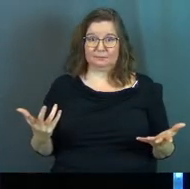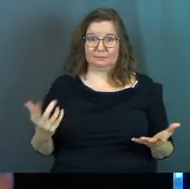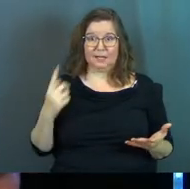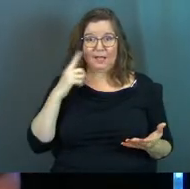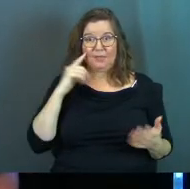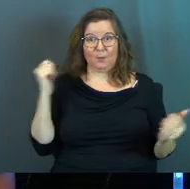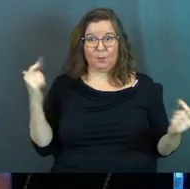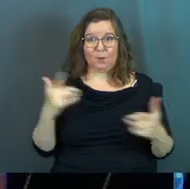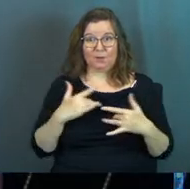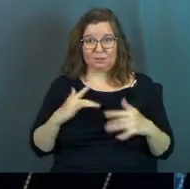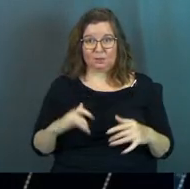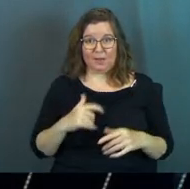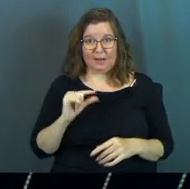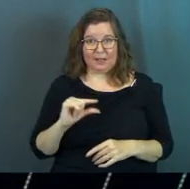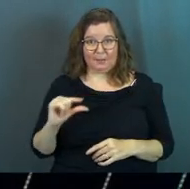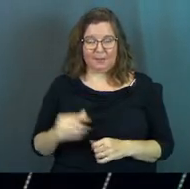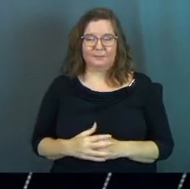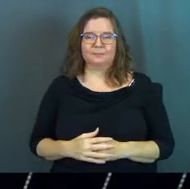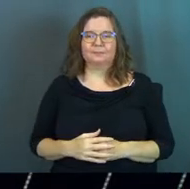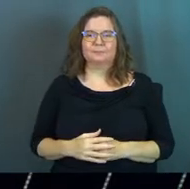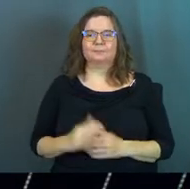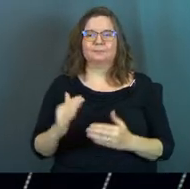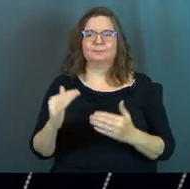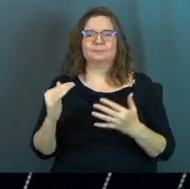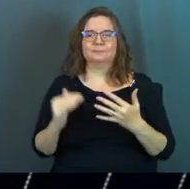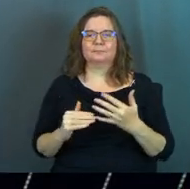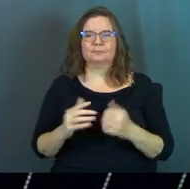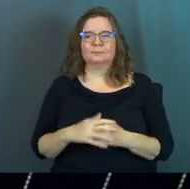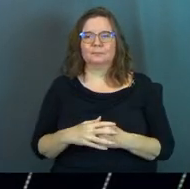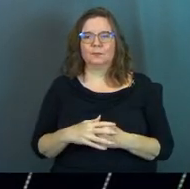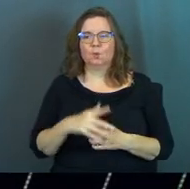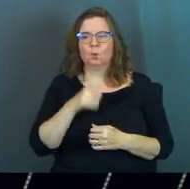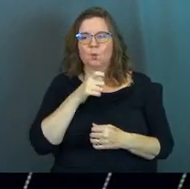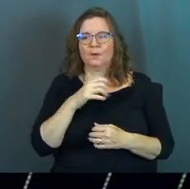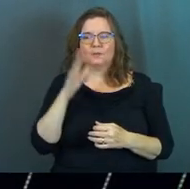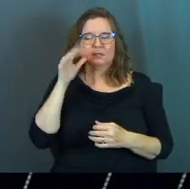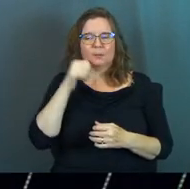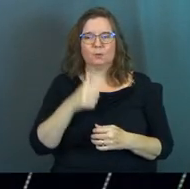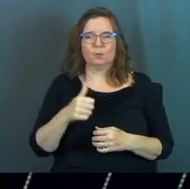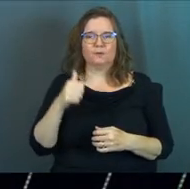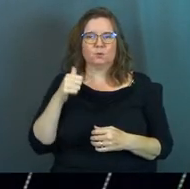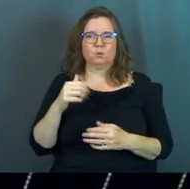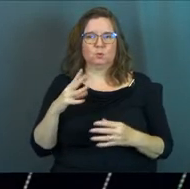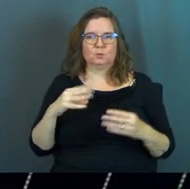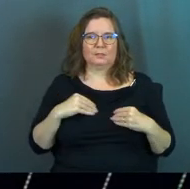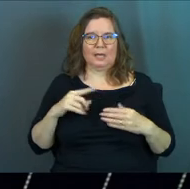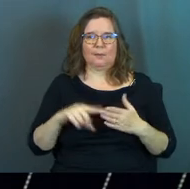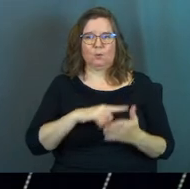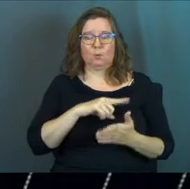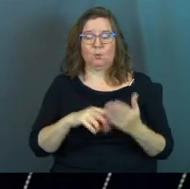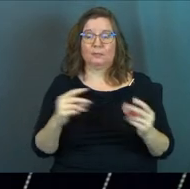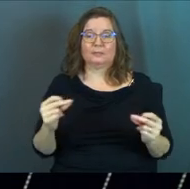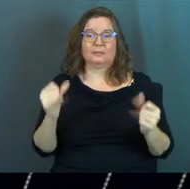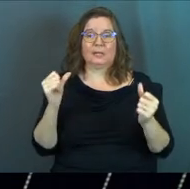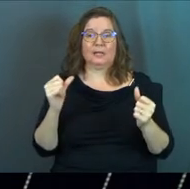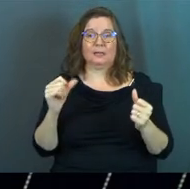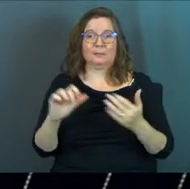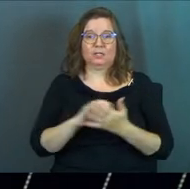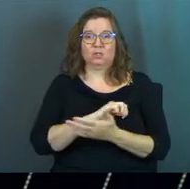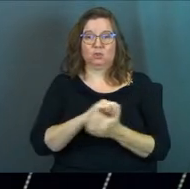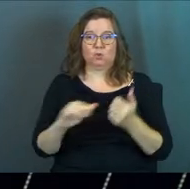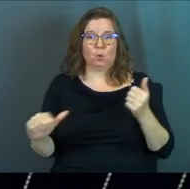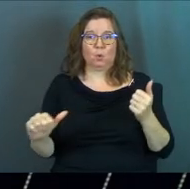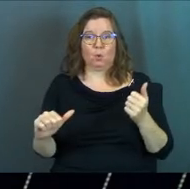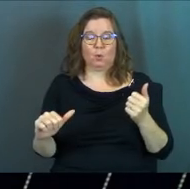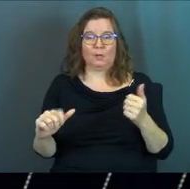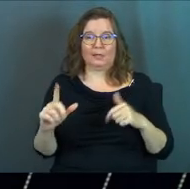I think we all do that a bit. Next, chronically unhealthy, Proverbs 29.1. Whoever stubbornly refuses to accept criticism will suddenly be destroyed